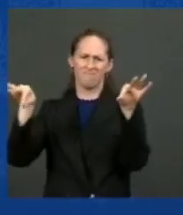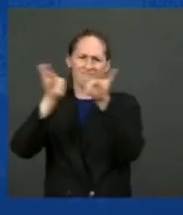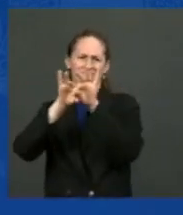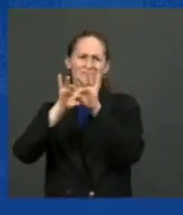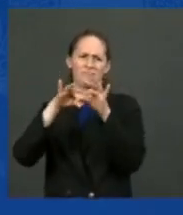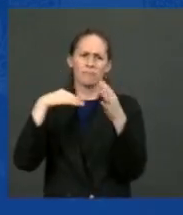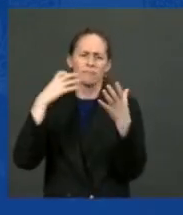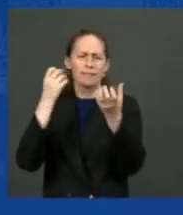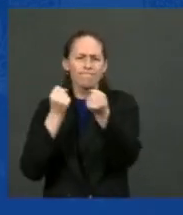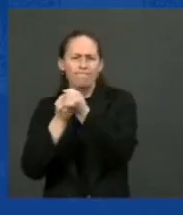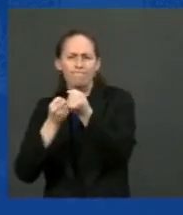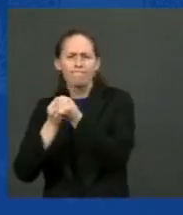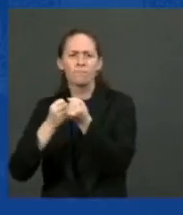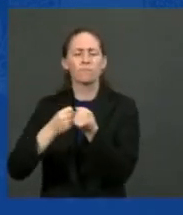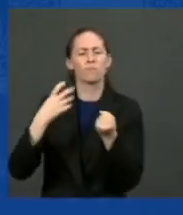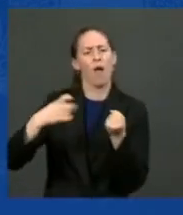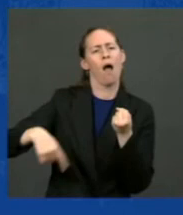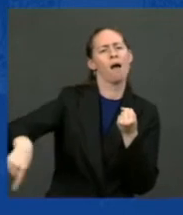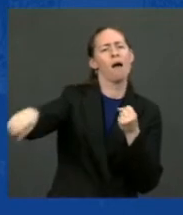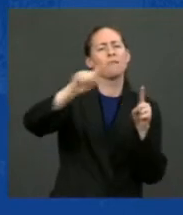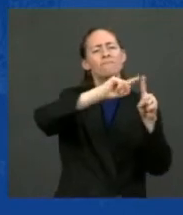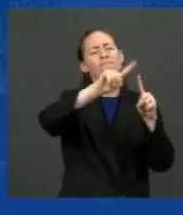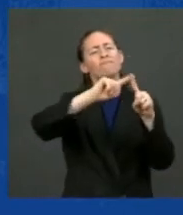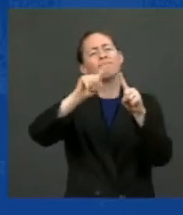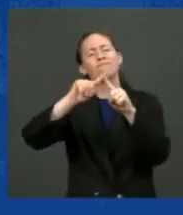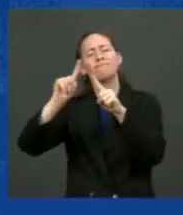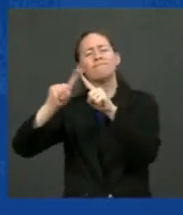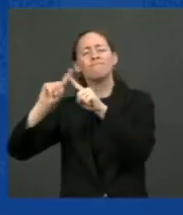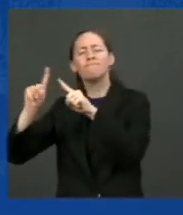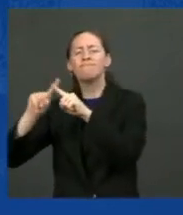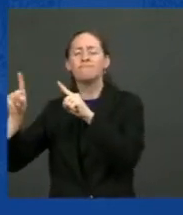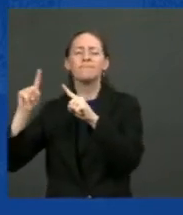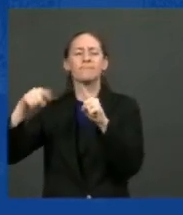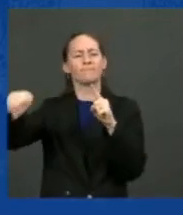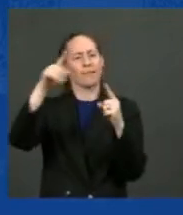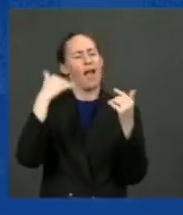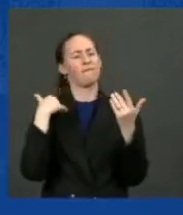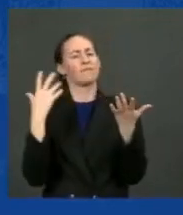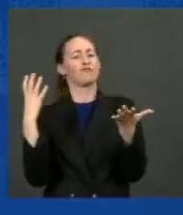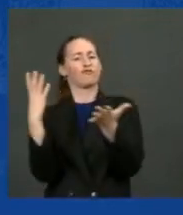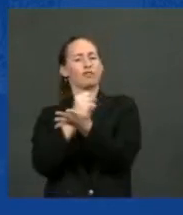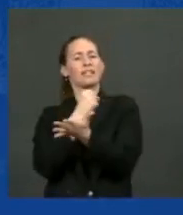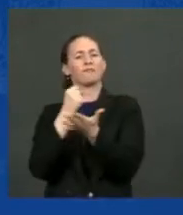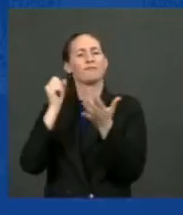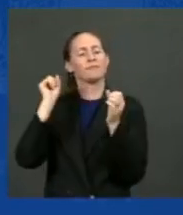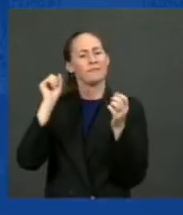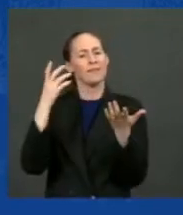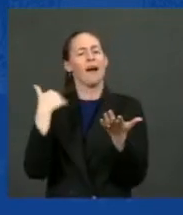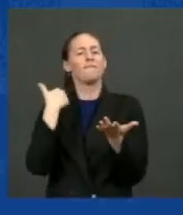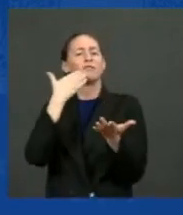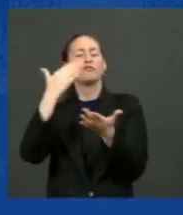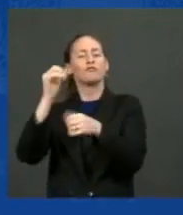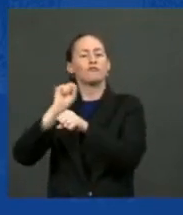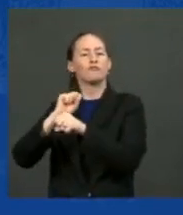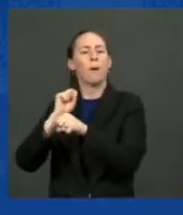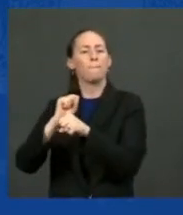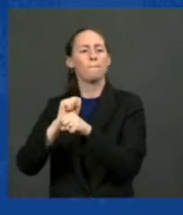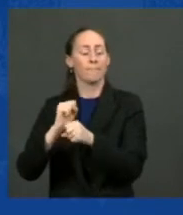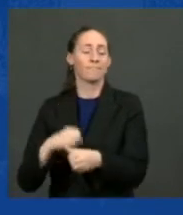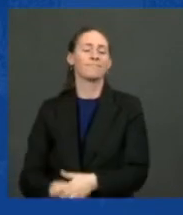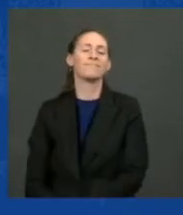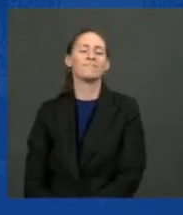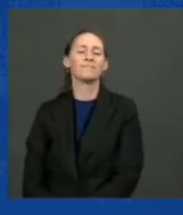sure that young people of every background and circumstance have a shot at good-paying jobs. Look, this bill also invests